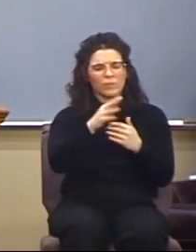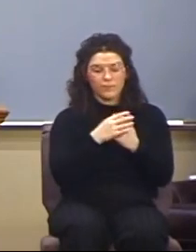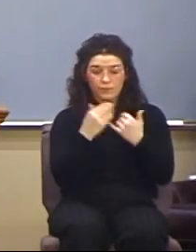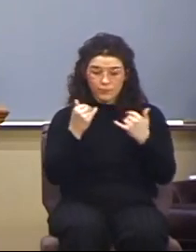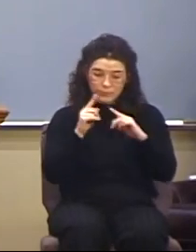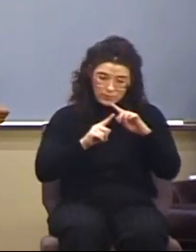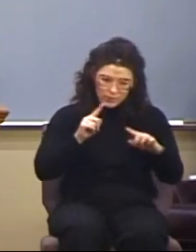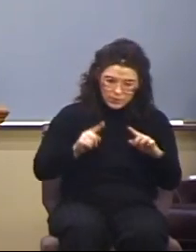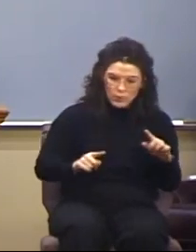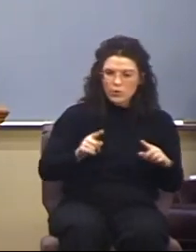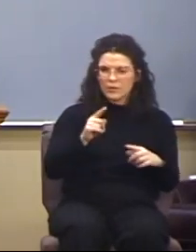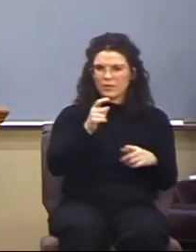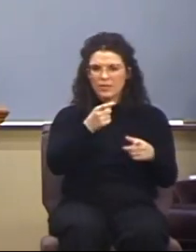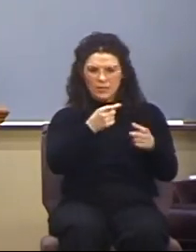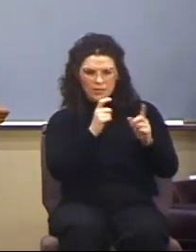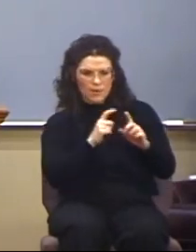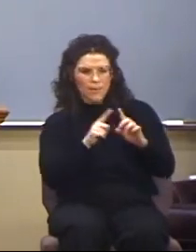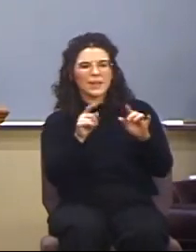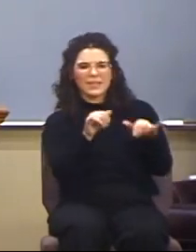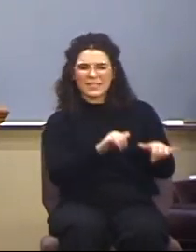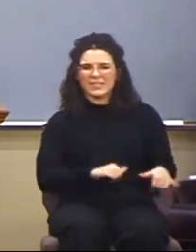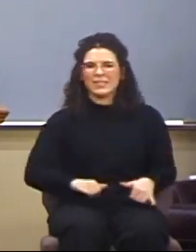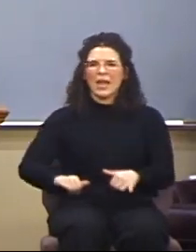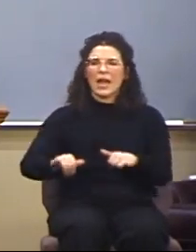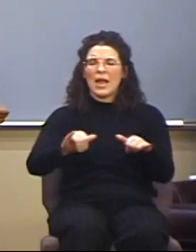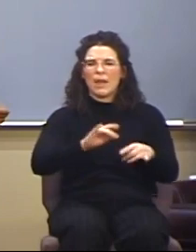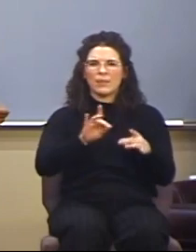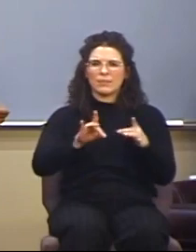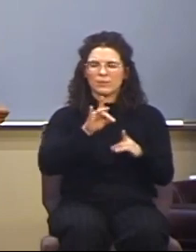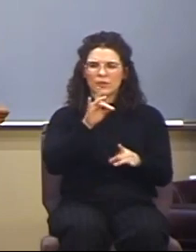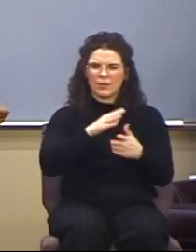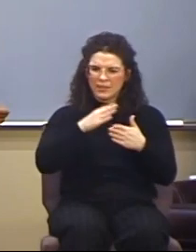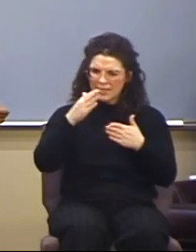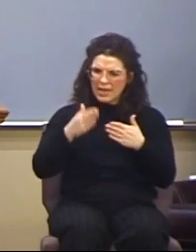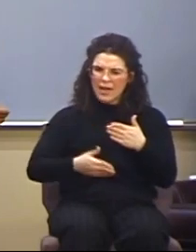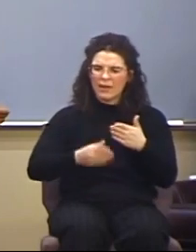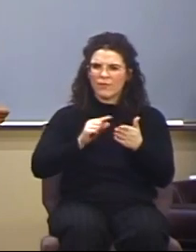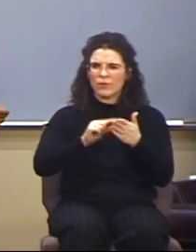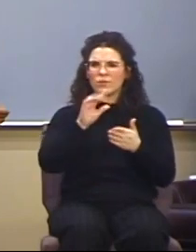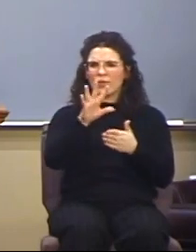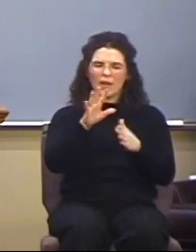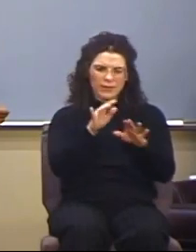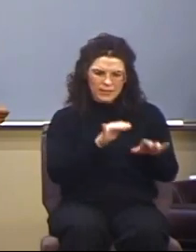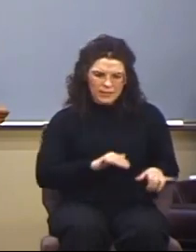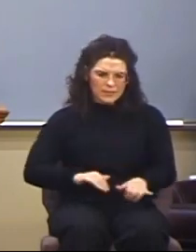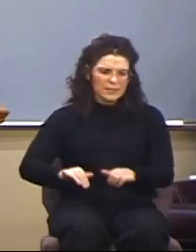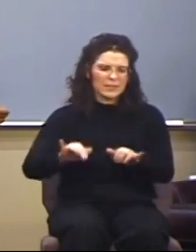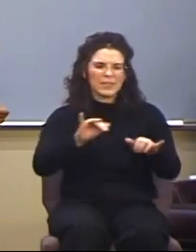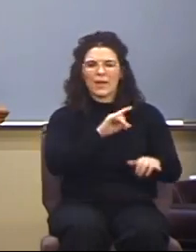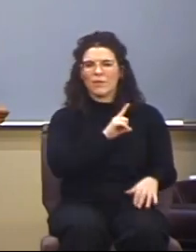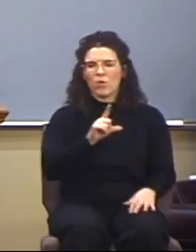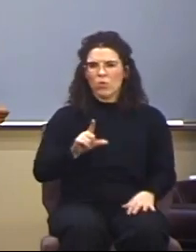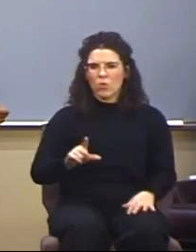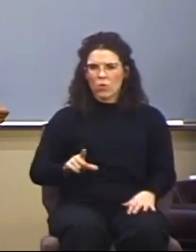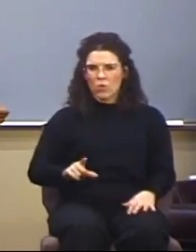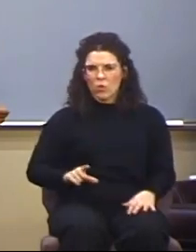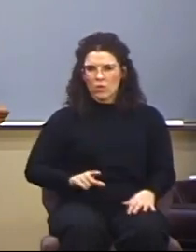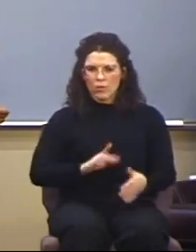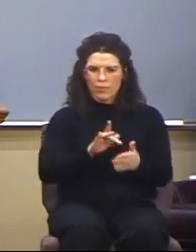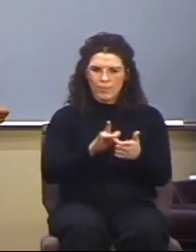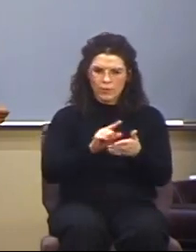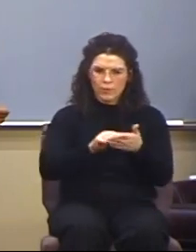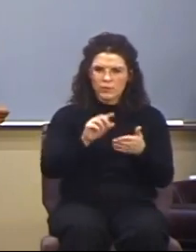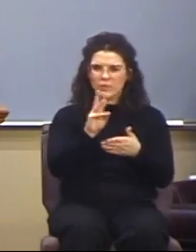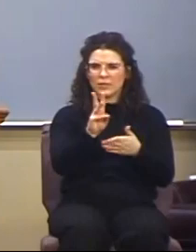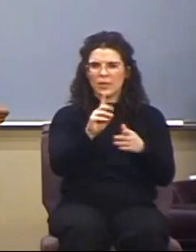diversities of gifts, but the same spirit. The end of verse five, the same Lord. The middle of verse